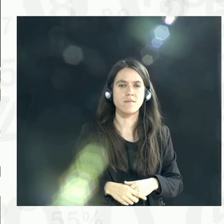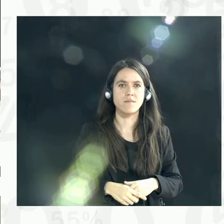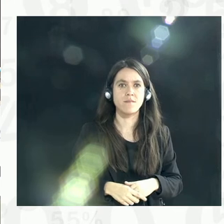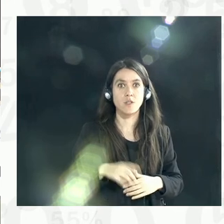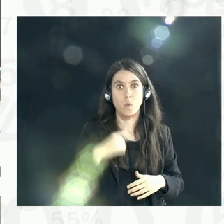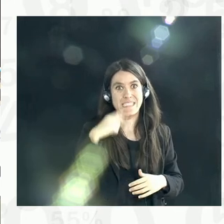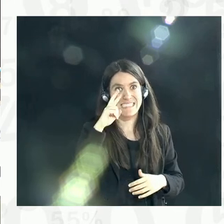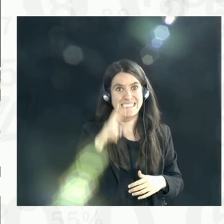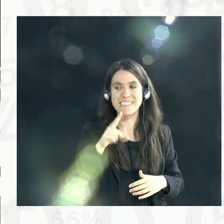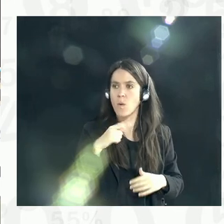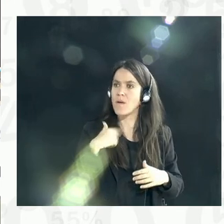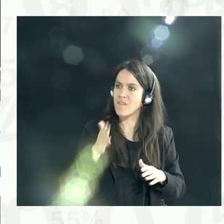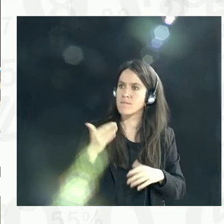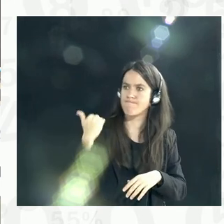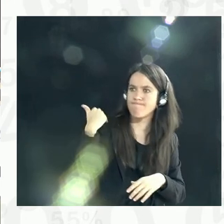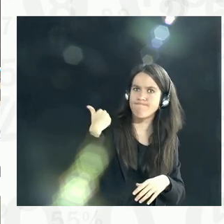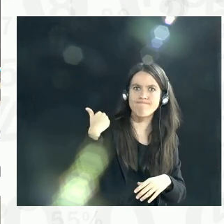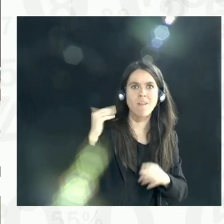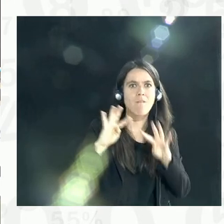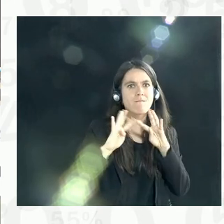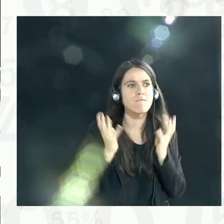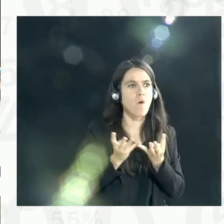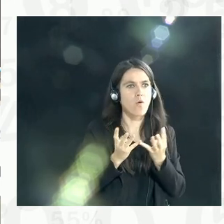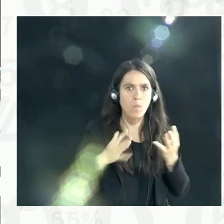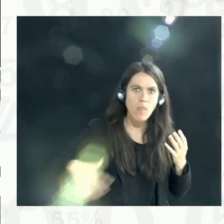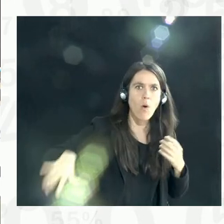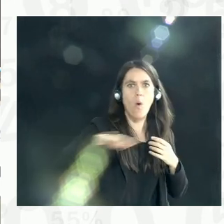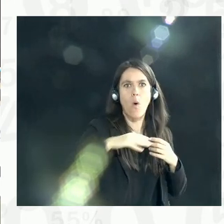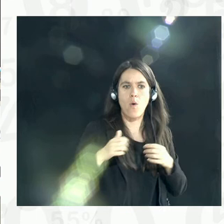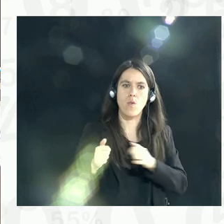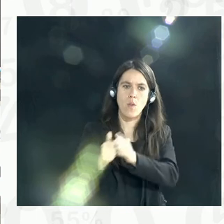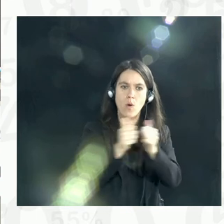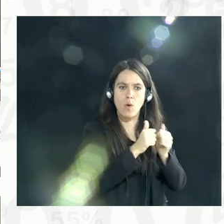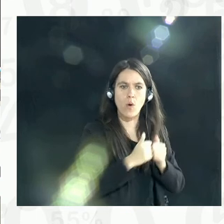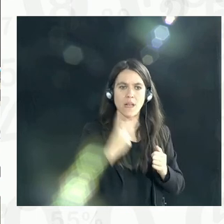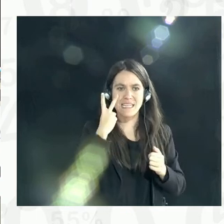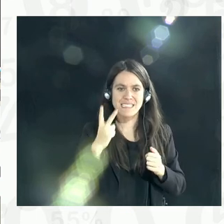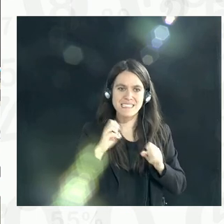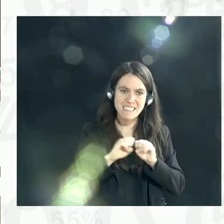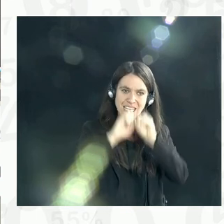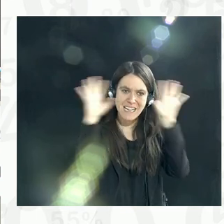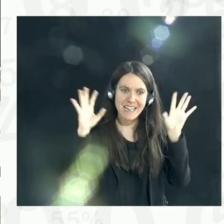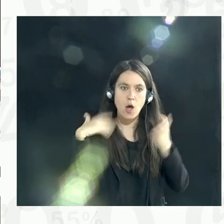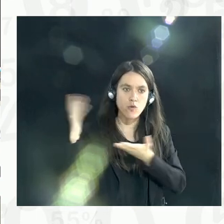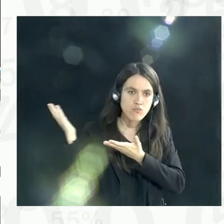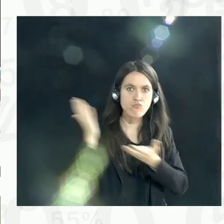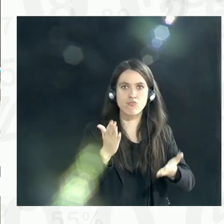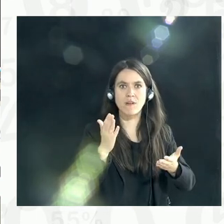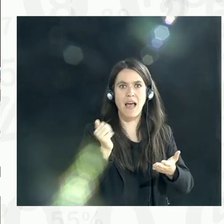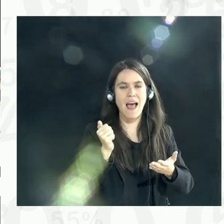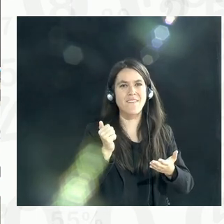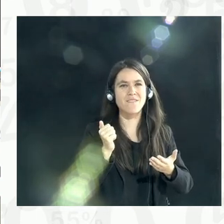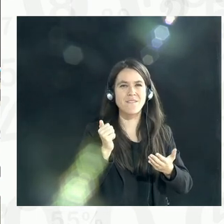we are required to have a forum which one of my colleagues has referred to where you bring all these key actors